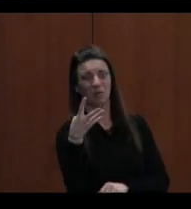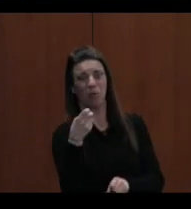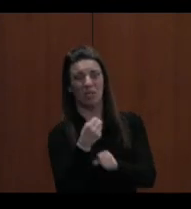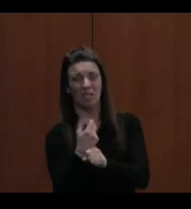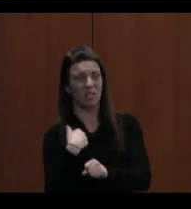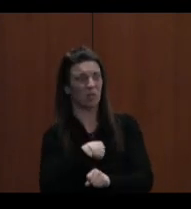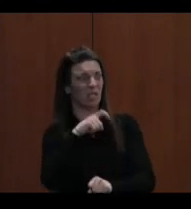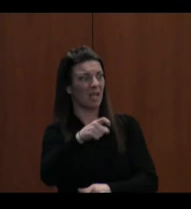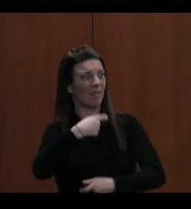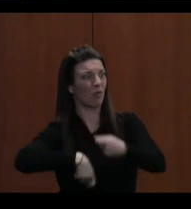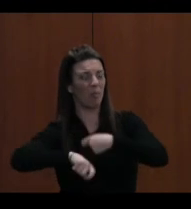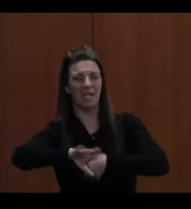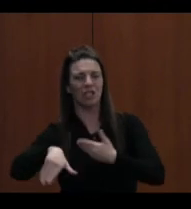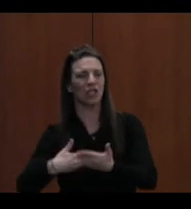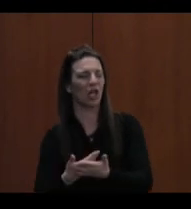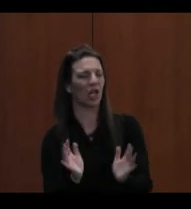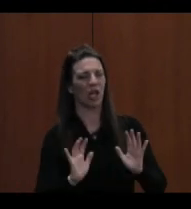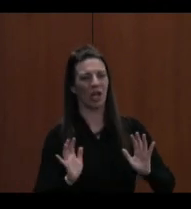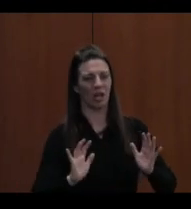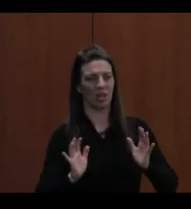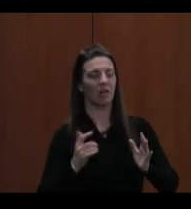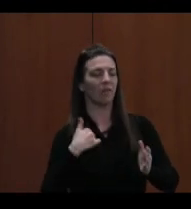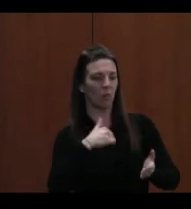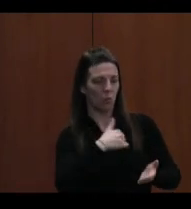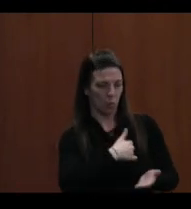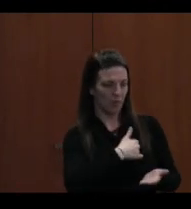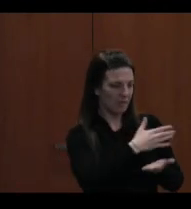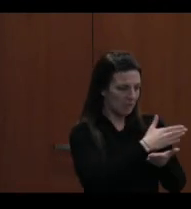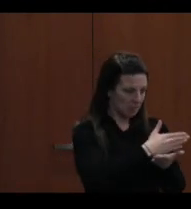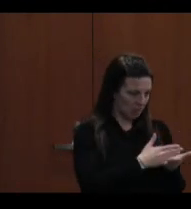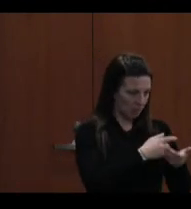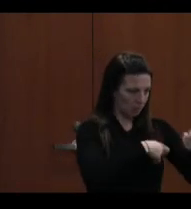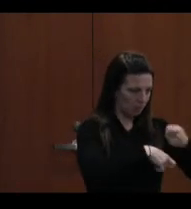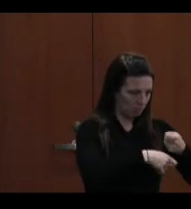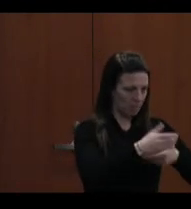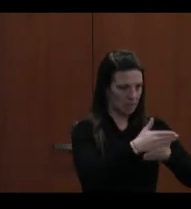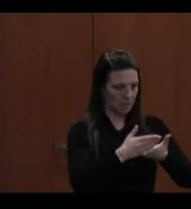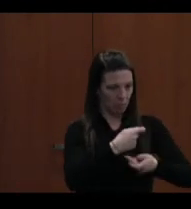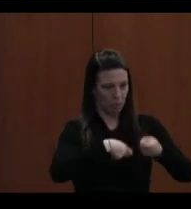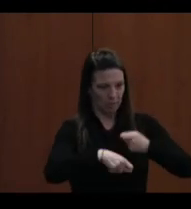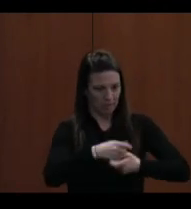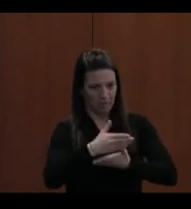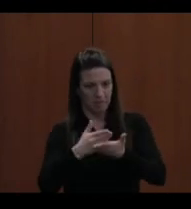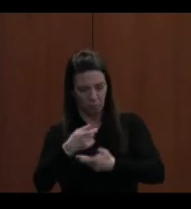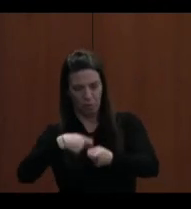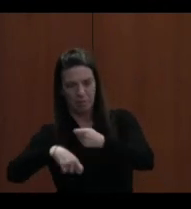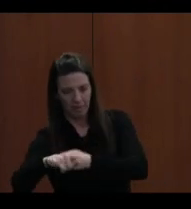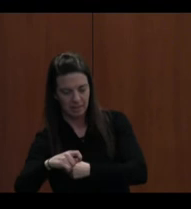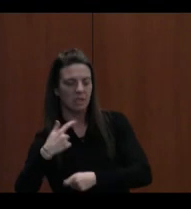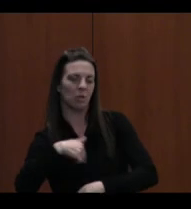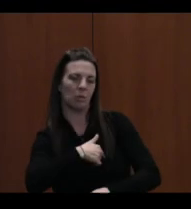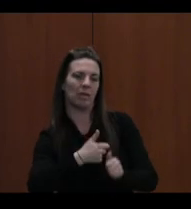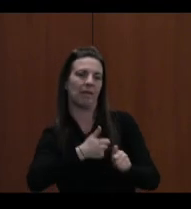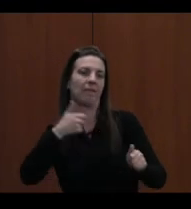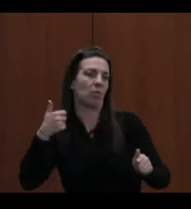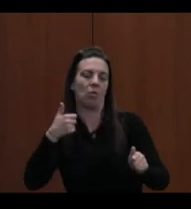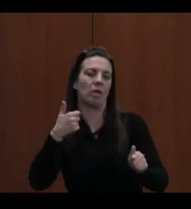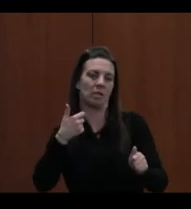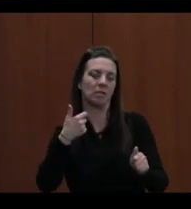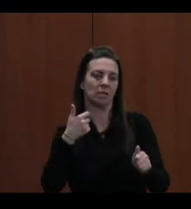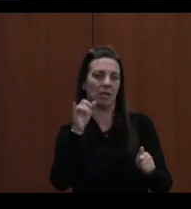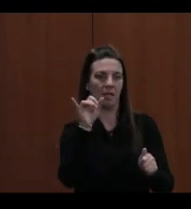four or five years. So by buying small quantities of things over time, we avoid those funding clips. Funding for the